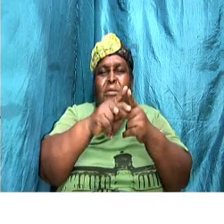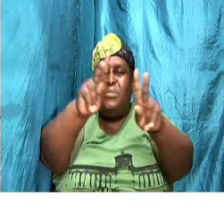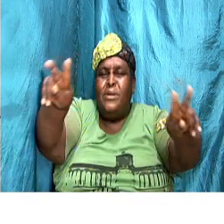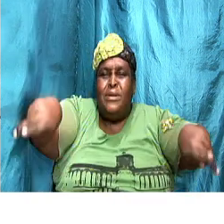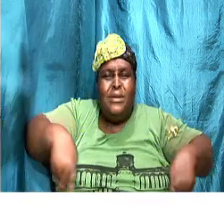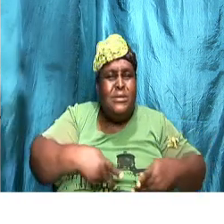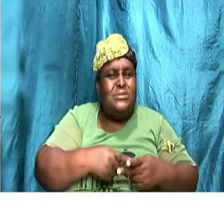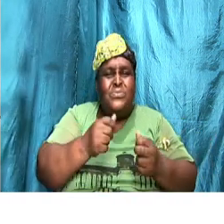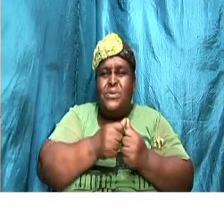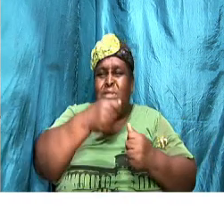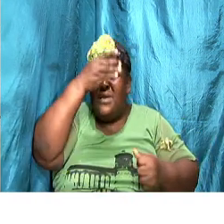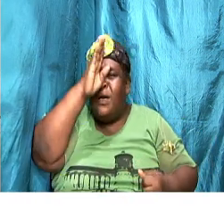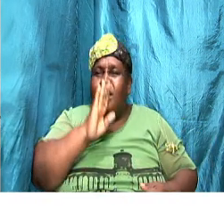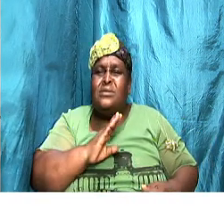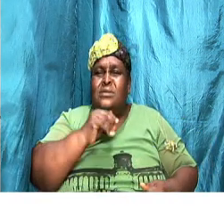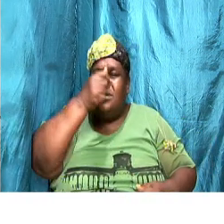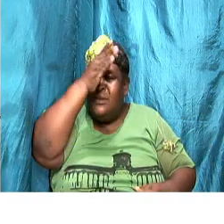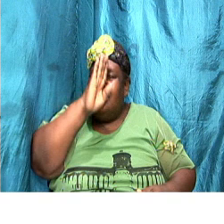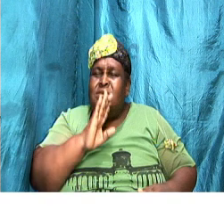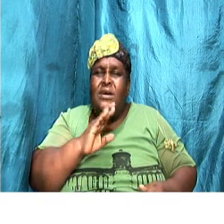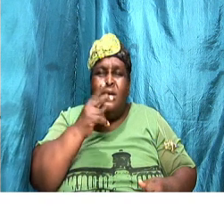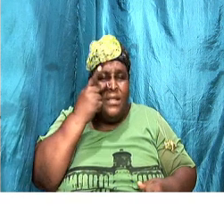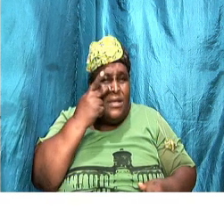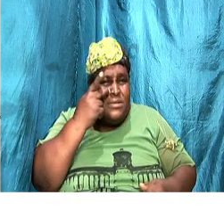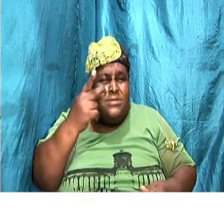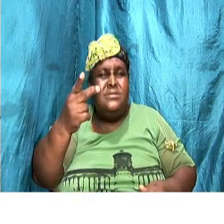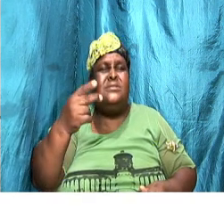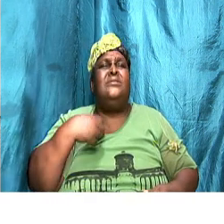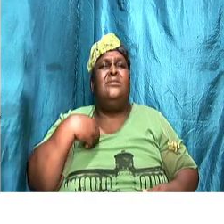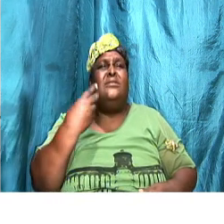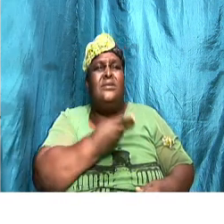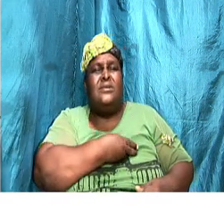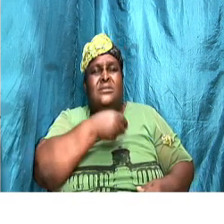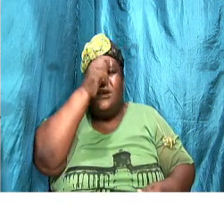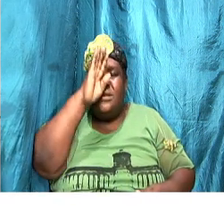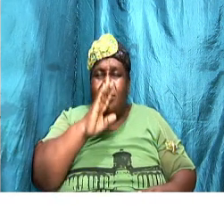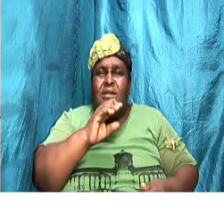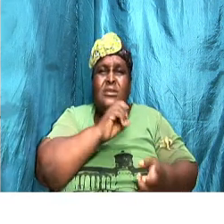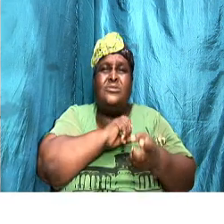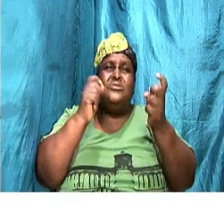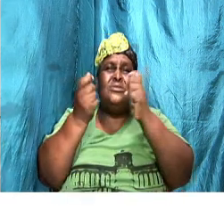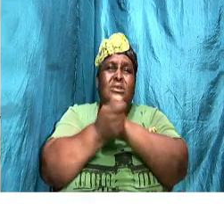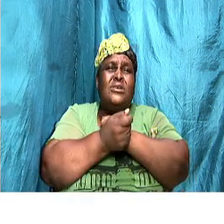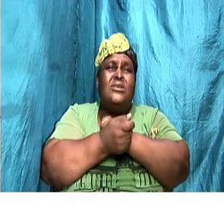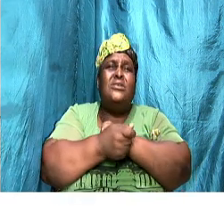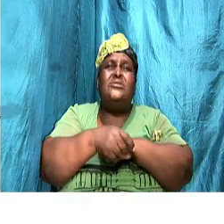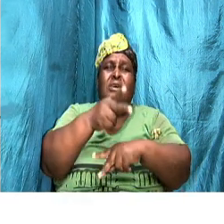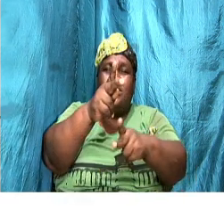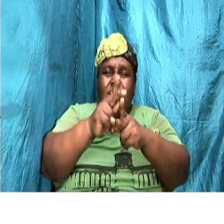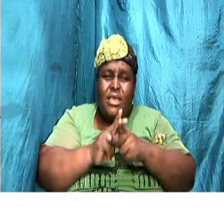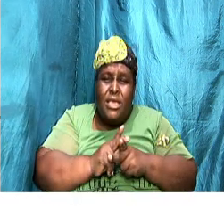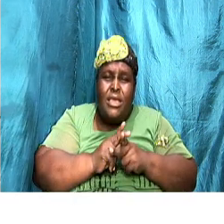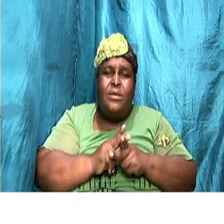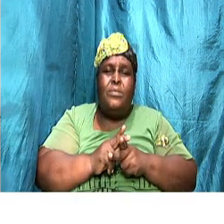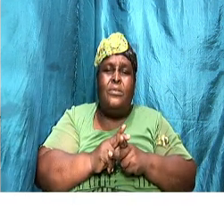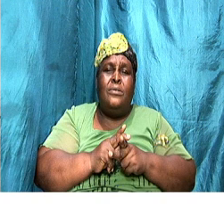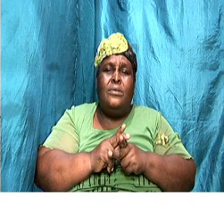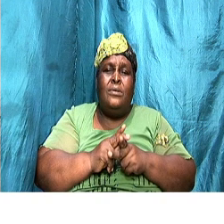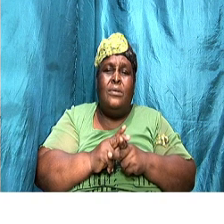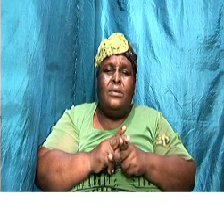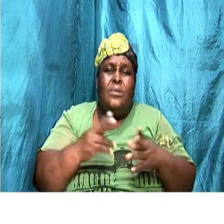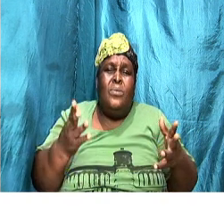it is God that saves us and God that changes us and God is able to keep that which is committed unto him